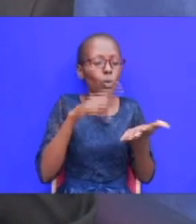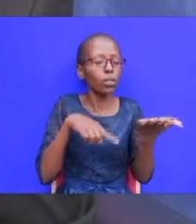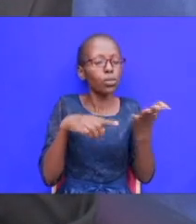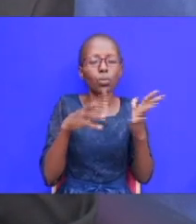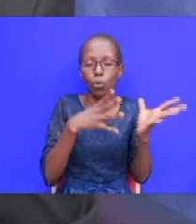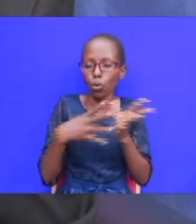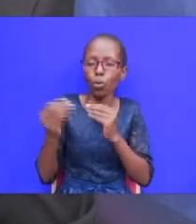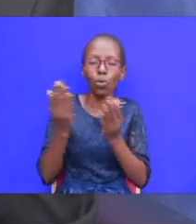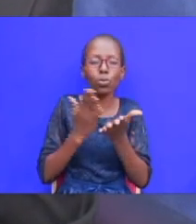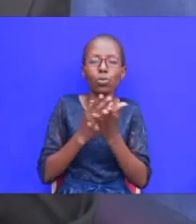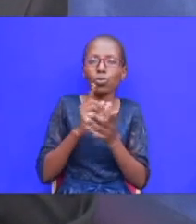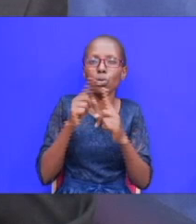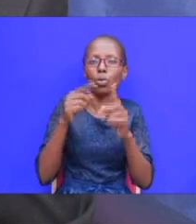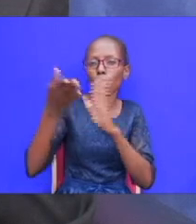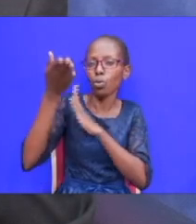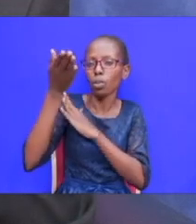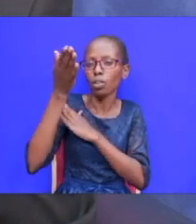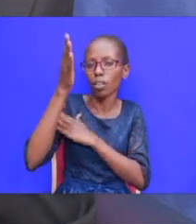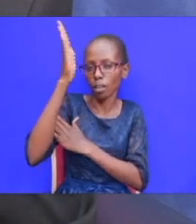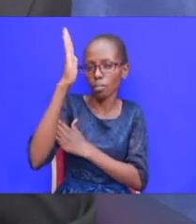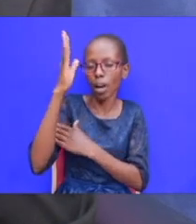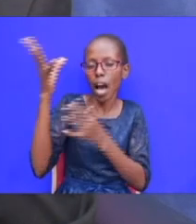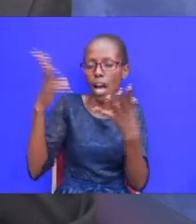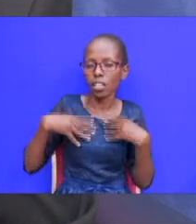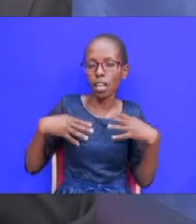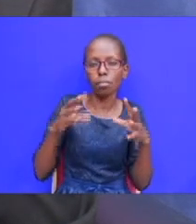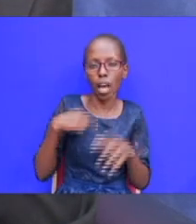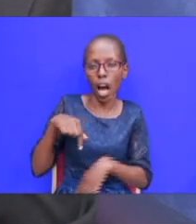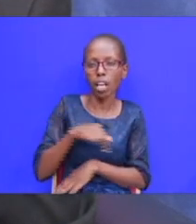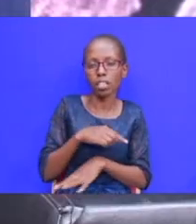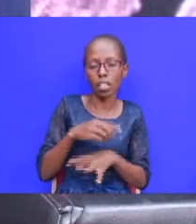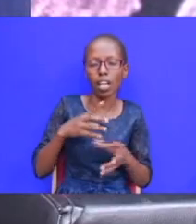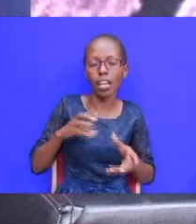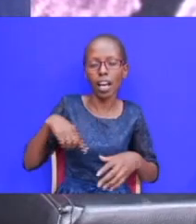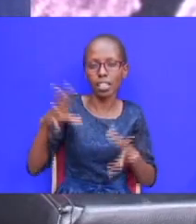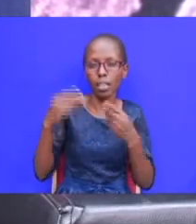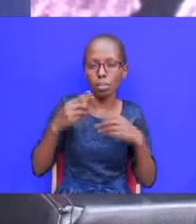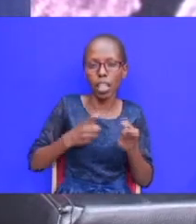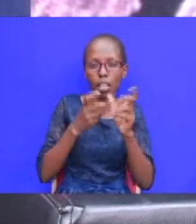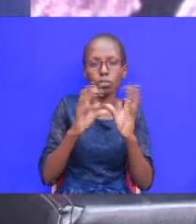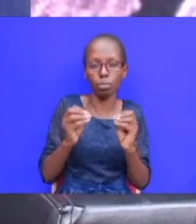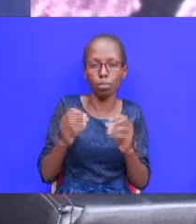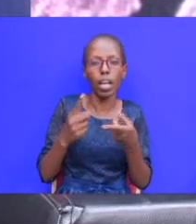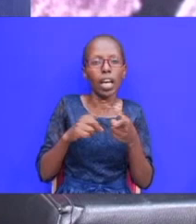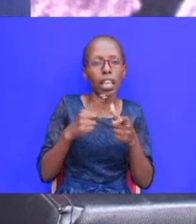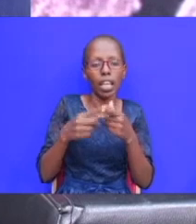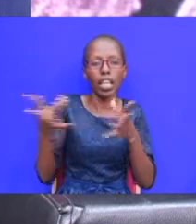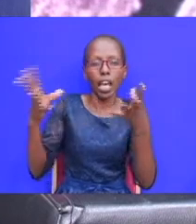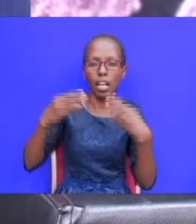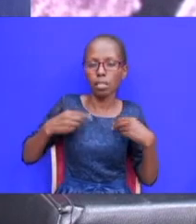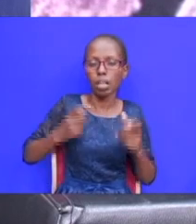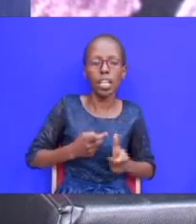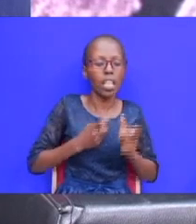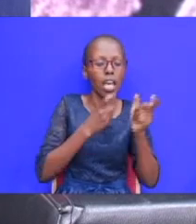go with to him he doesn't accept he accept us first because esau accepted jacob first then accepted